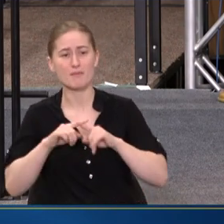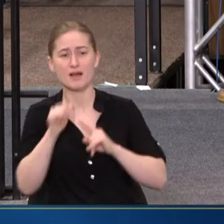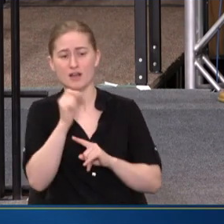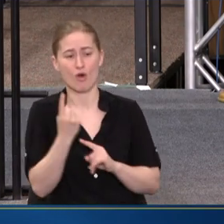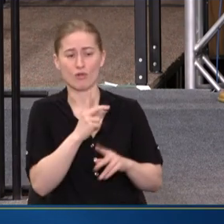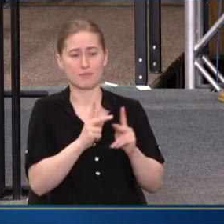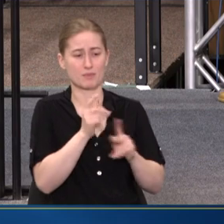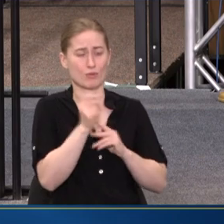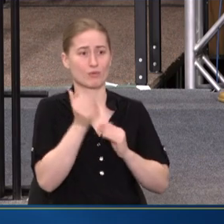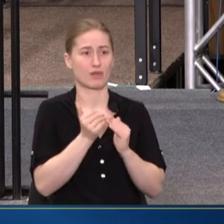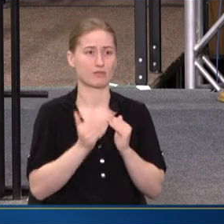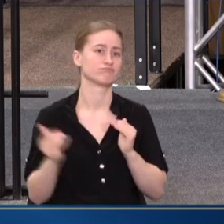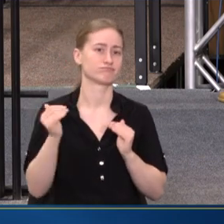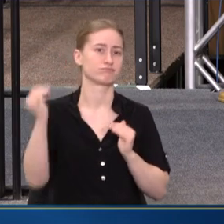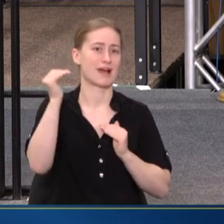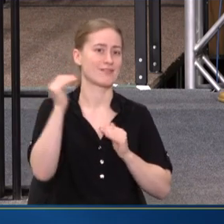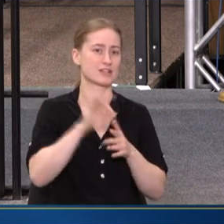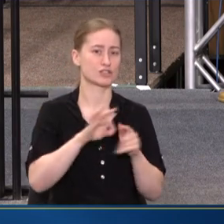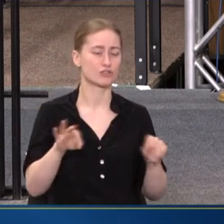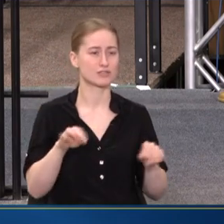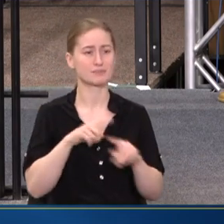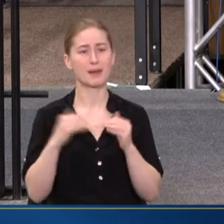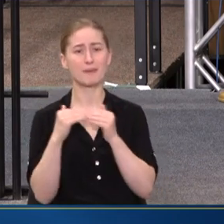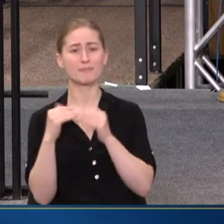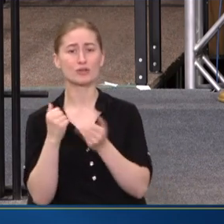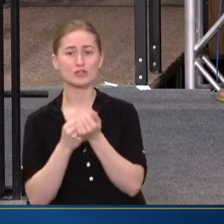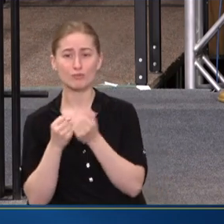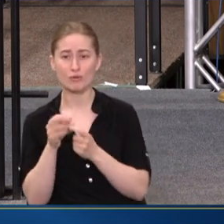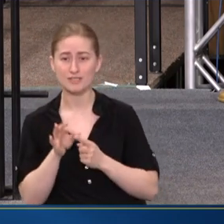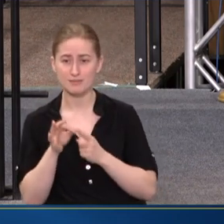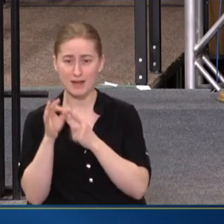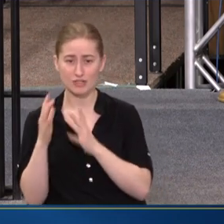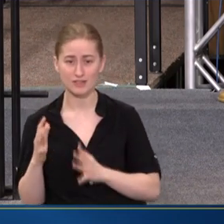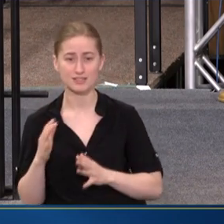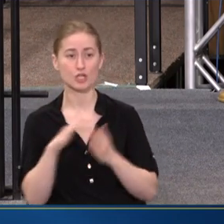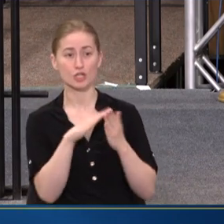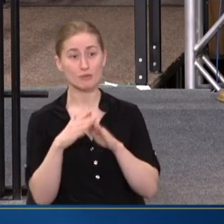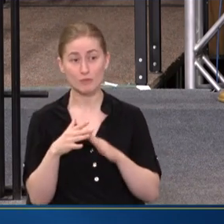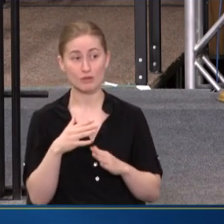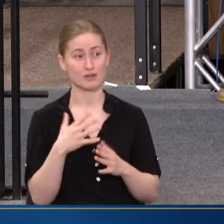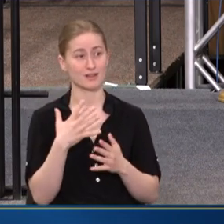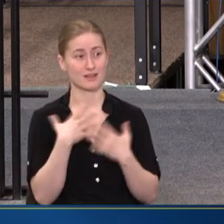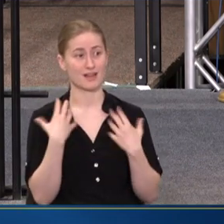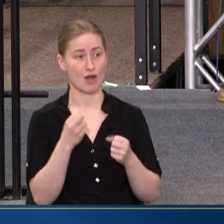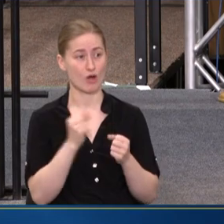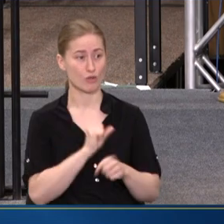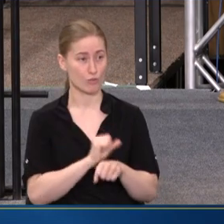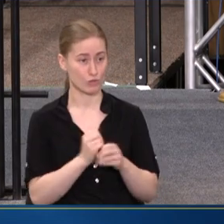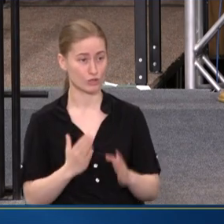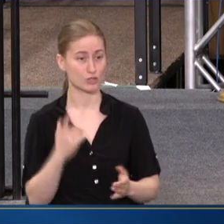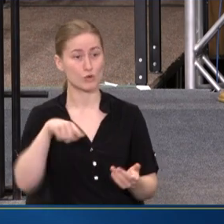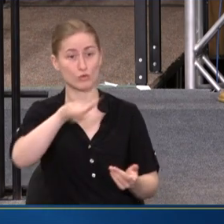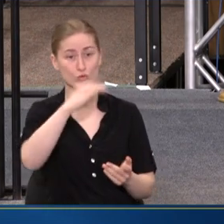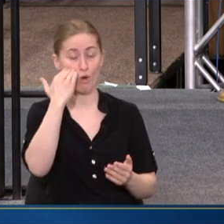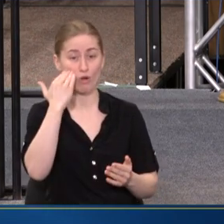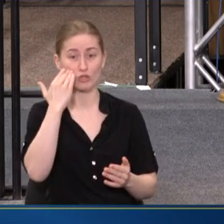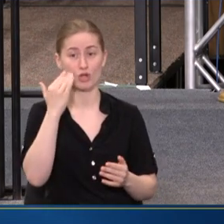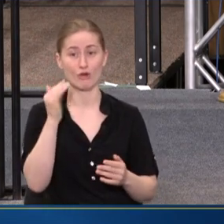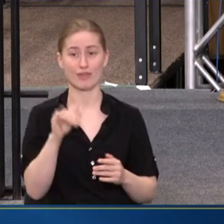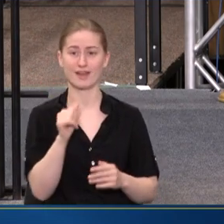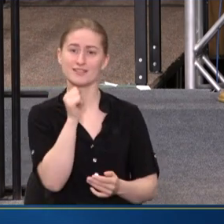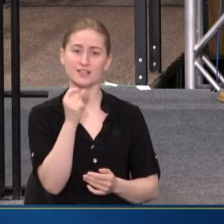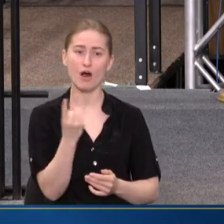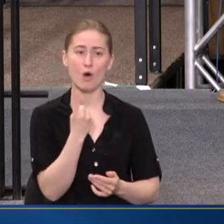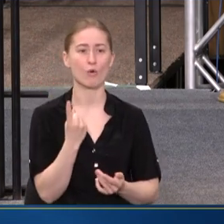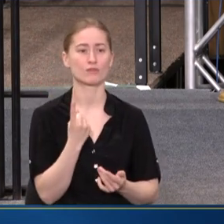PEOPLE WITH ADVANCED DEGREES, PEER SUPPORT SPECIALISTS, COMMUNITY HEALTH WORKERS. WE ALL KNOW, EVERYONE WHO DOES THIS WORK KNOWS THAT IT'S